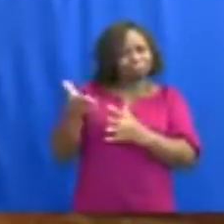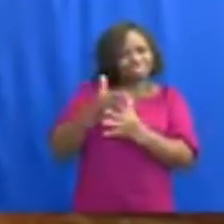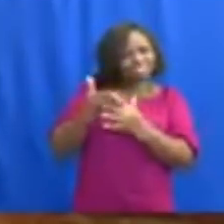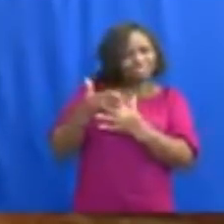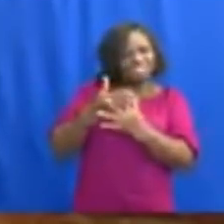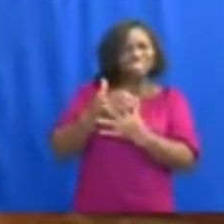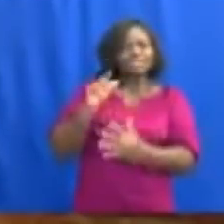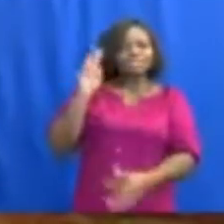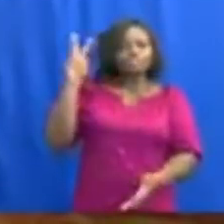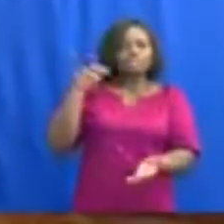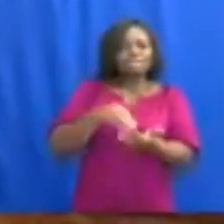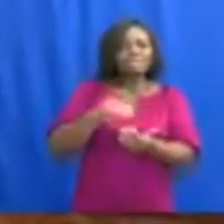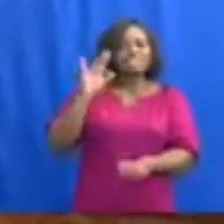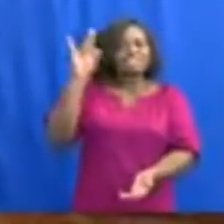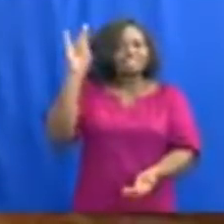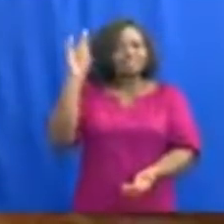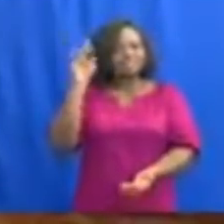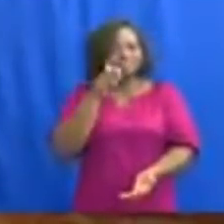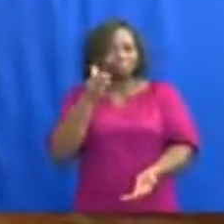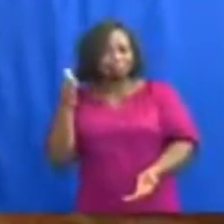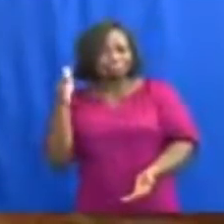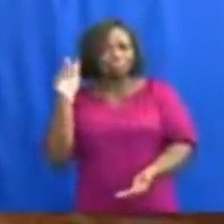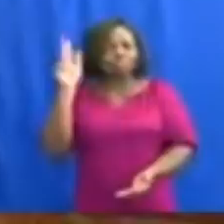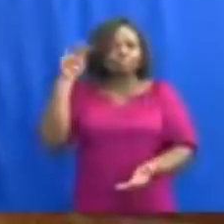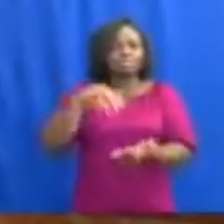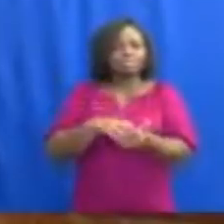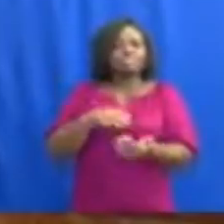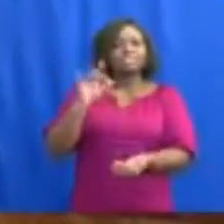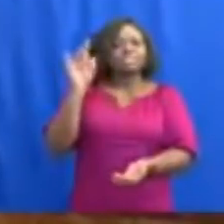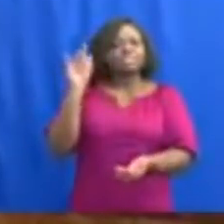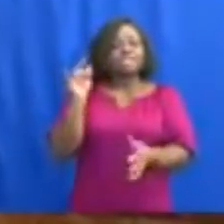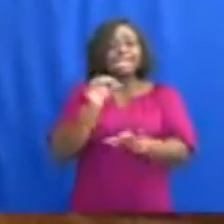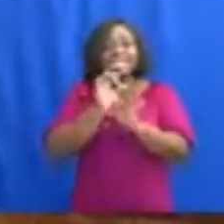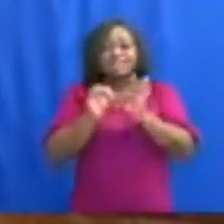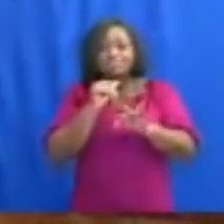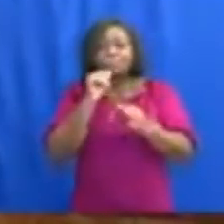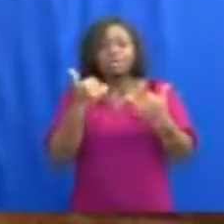and 2019 without this policy in place.